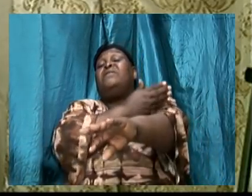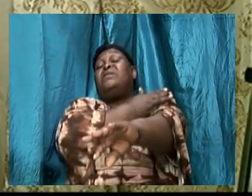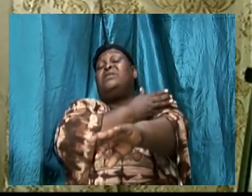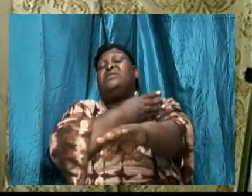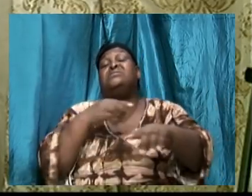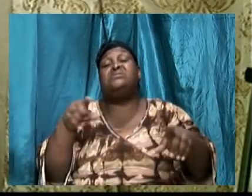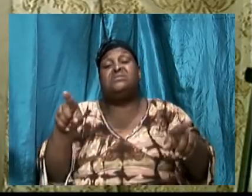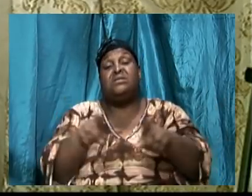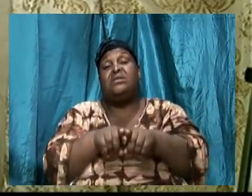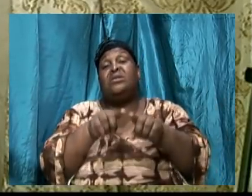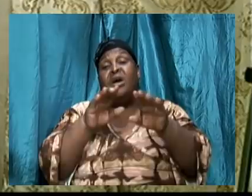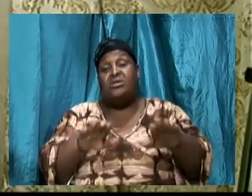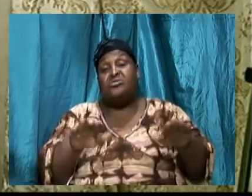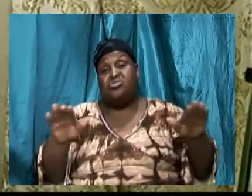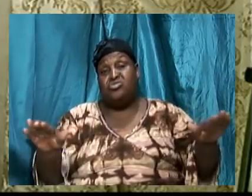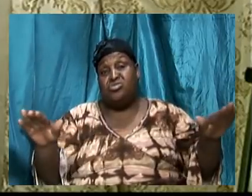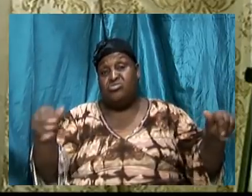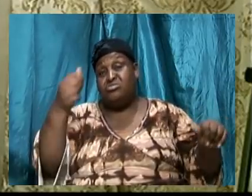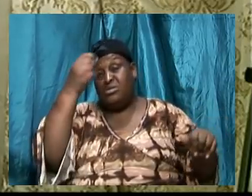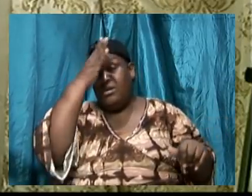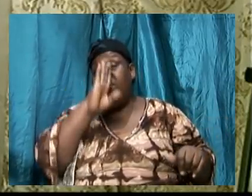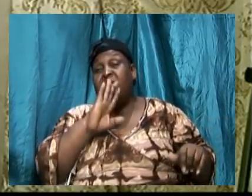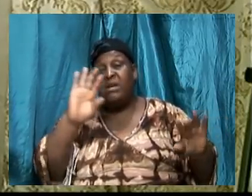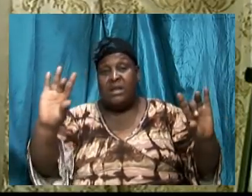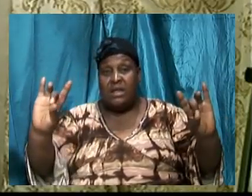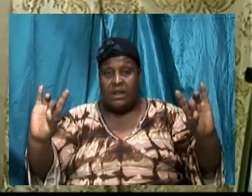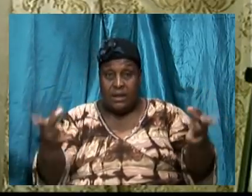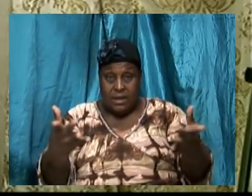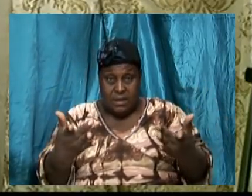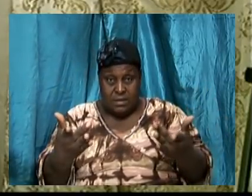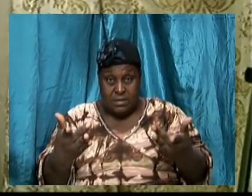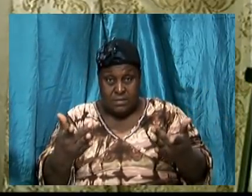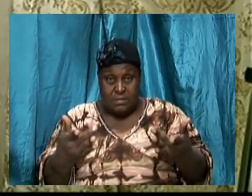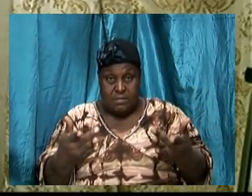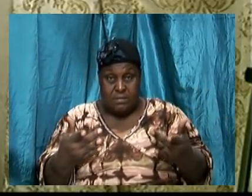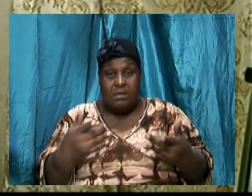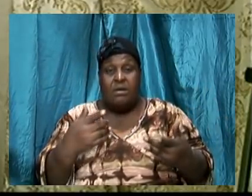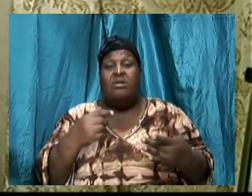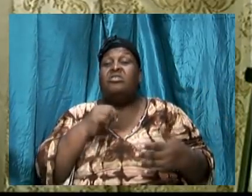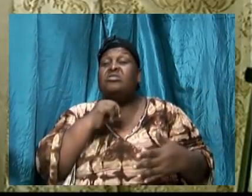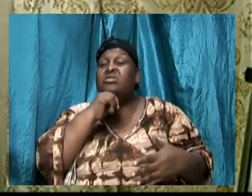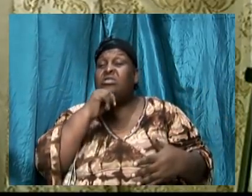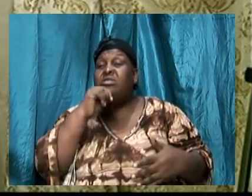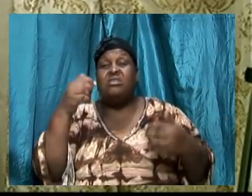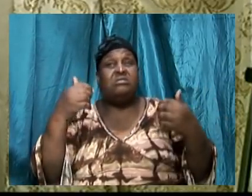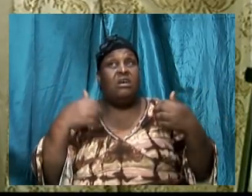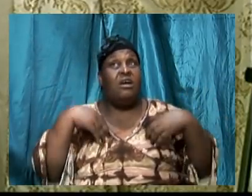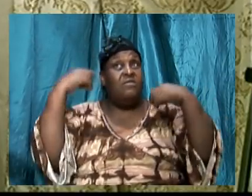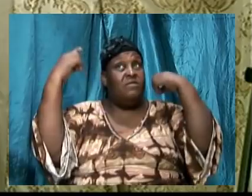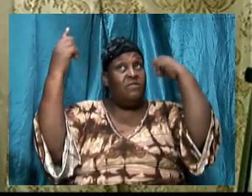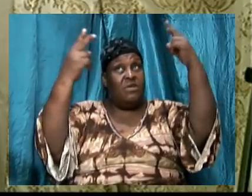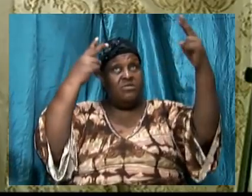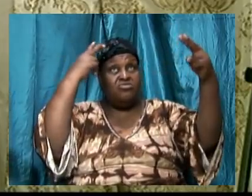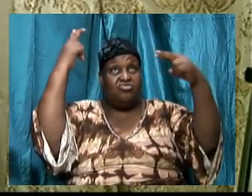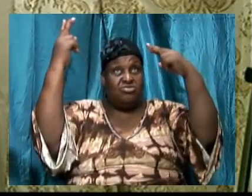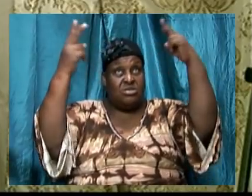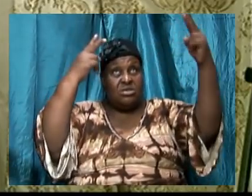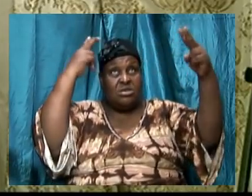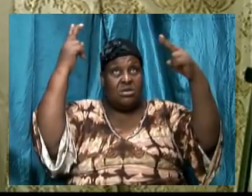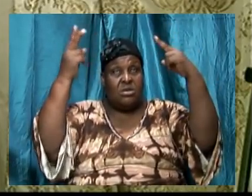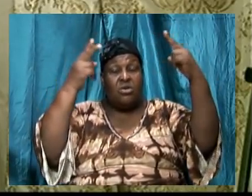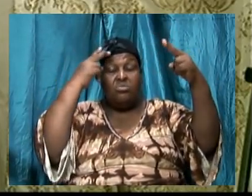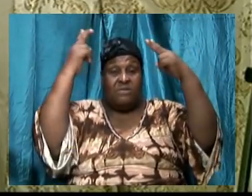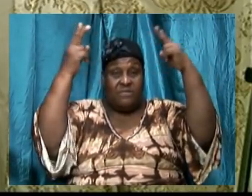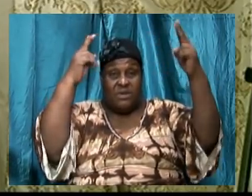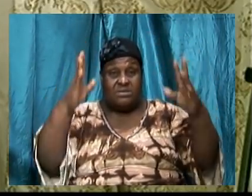if we treat the word of God lightly. We will not overcome, we will be victims